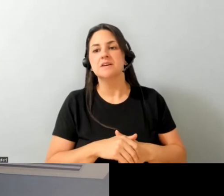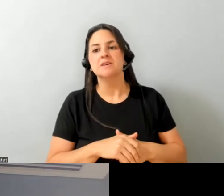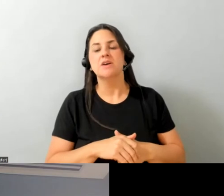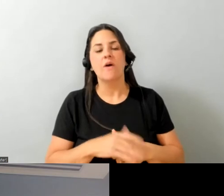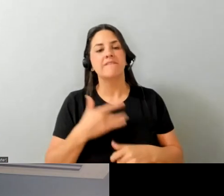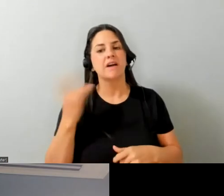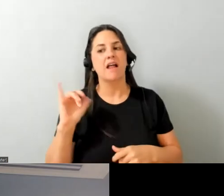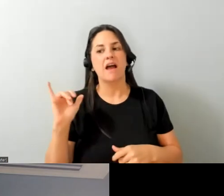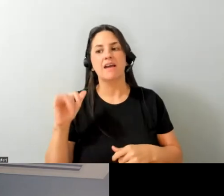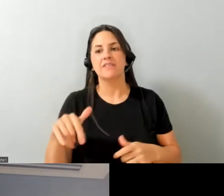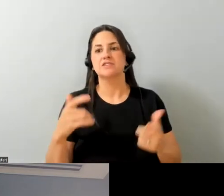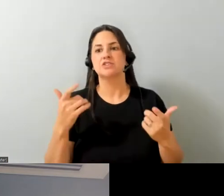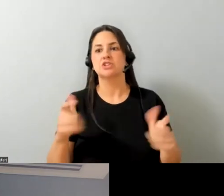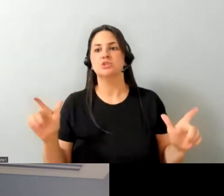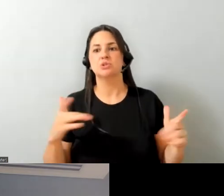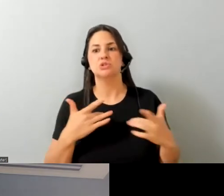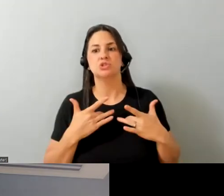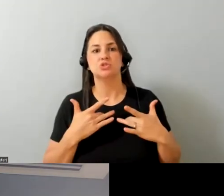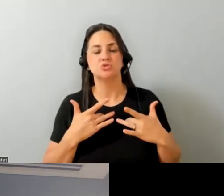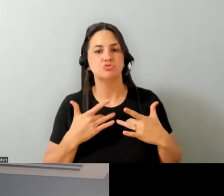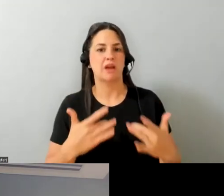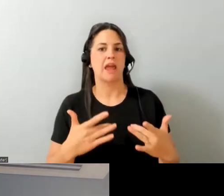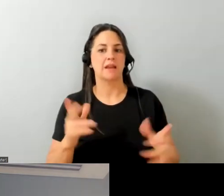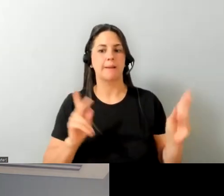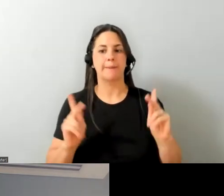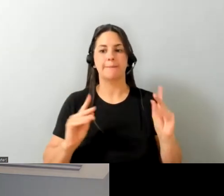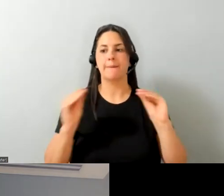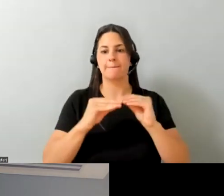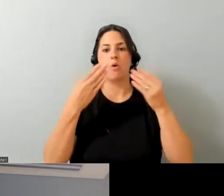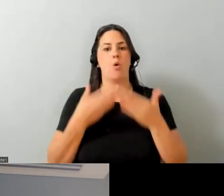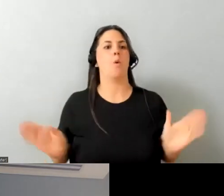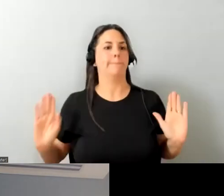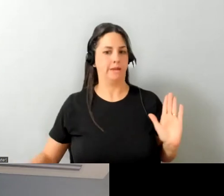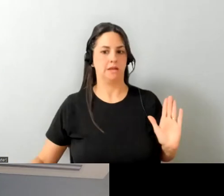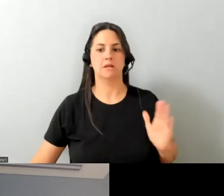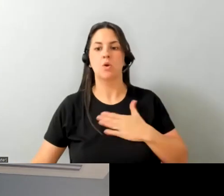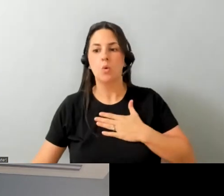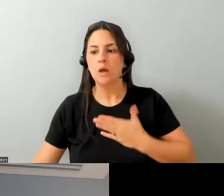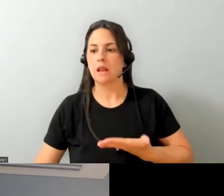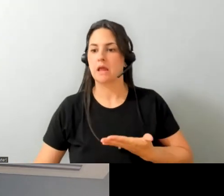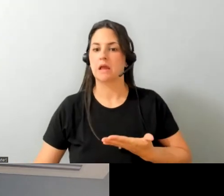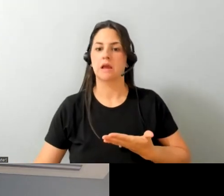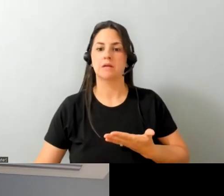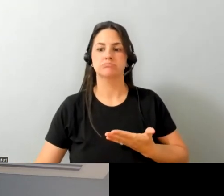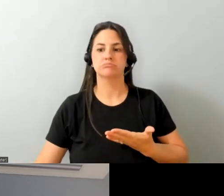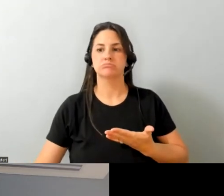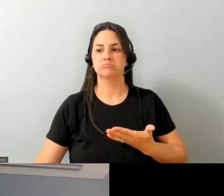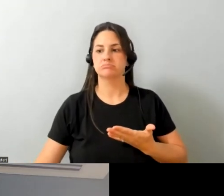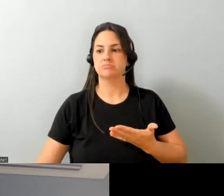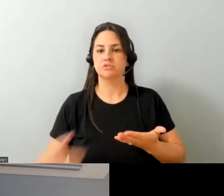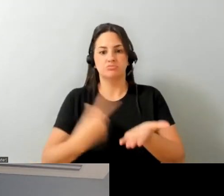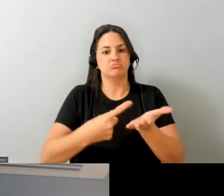like this huge trend that we're seeing right now is people just being more open about talking about their disabilities the amount